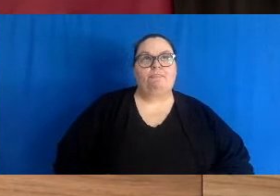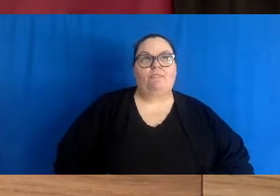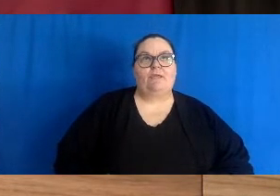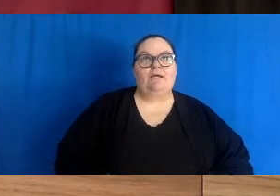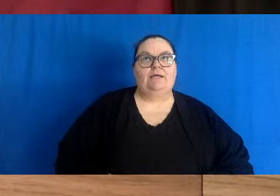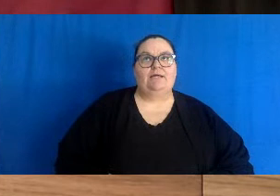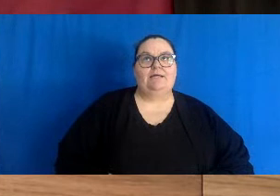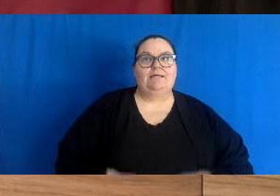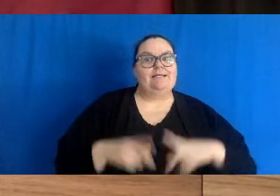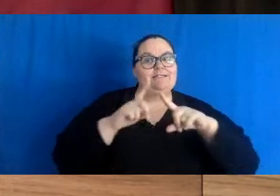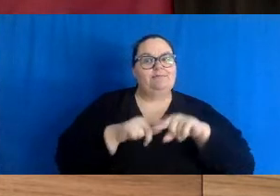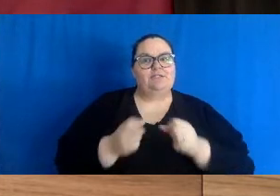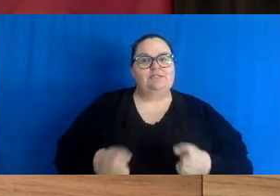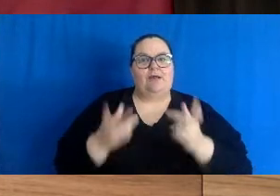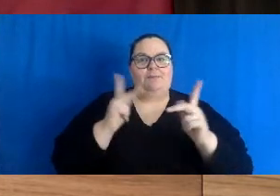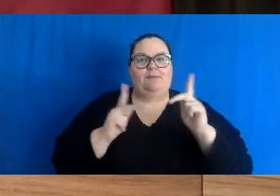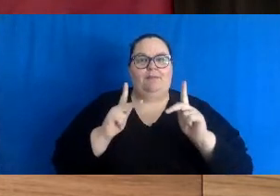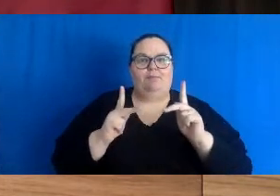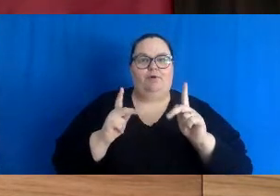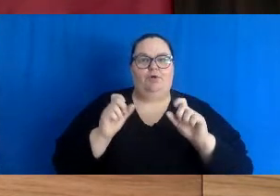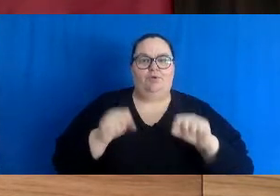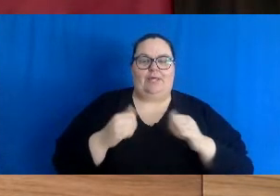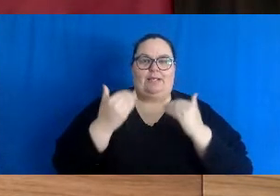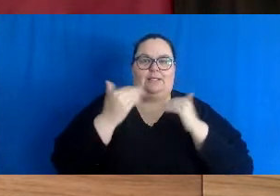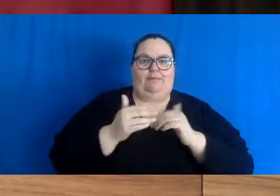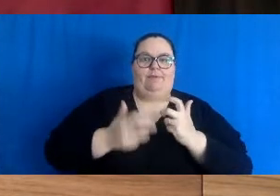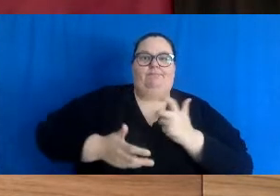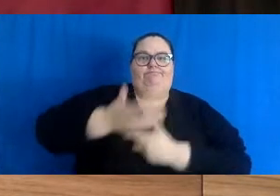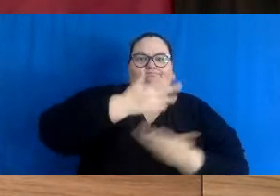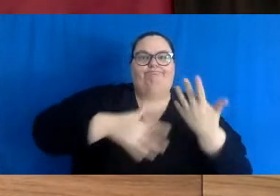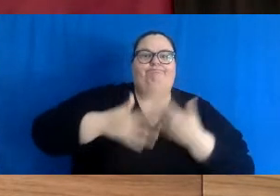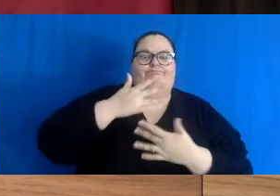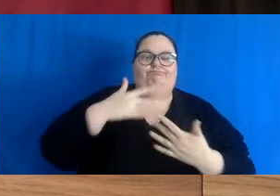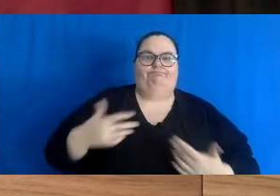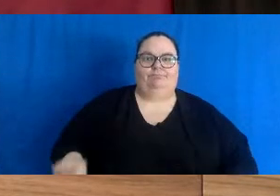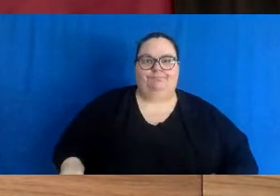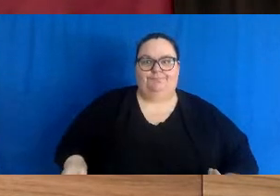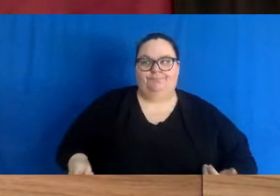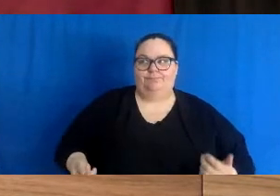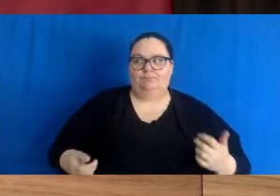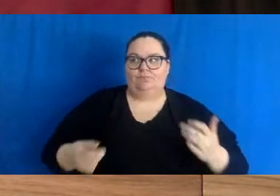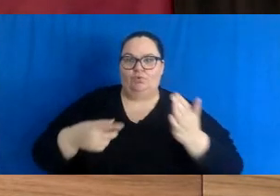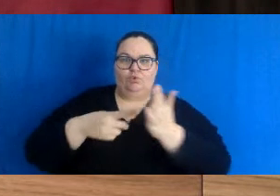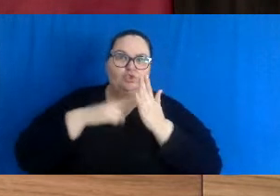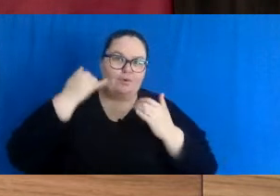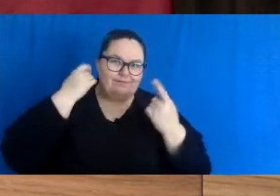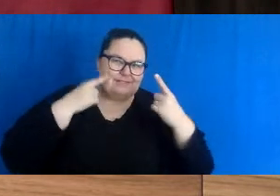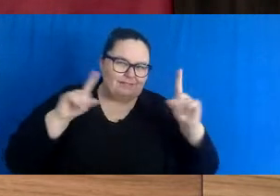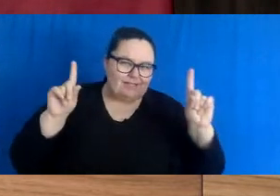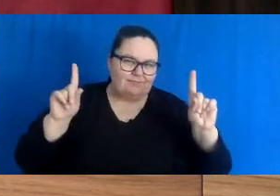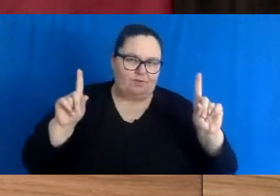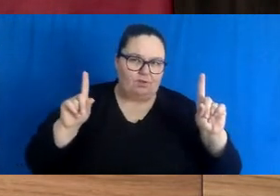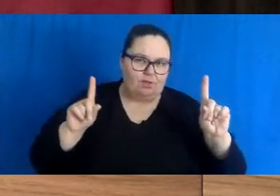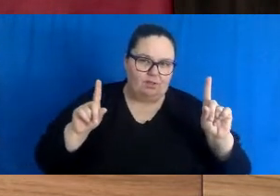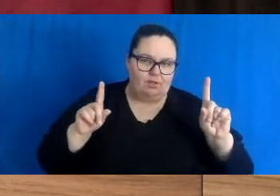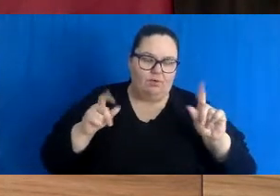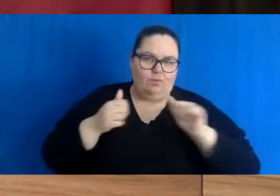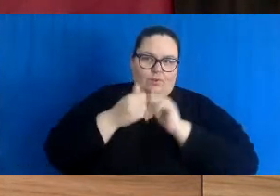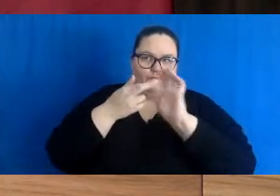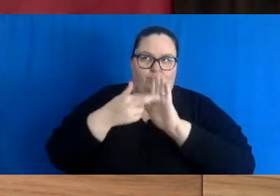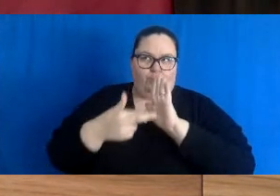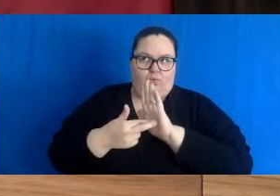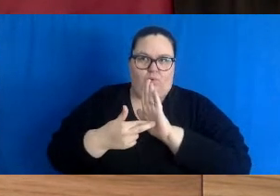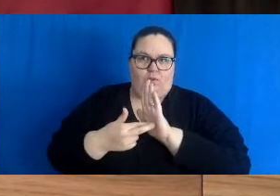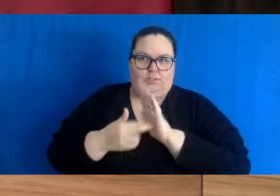contacts, that's really what's going to show us whether we've been successful or not with these measures, again,